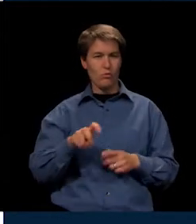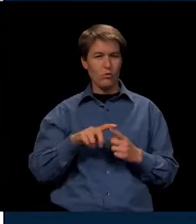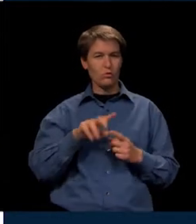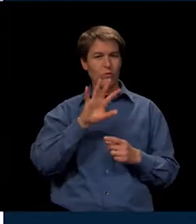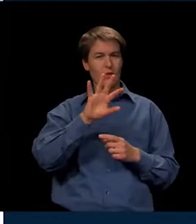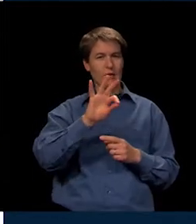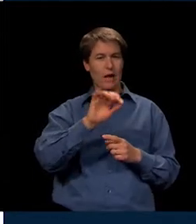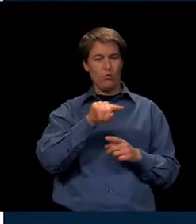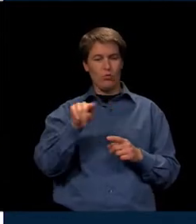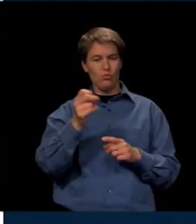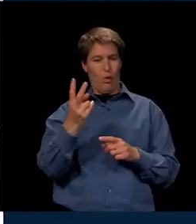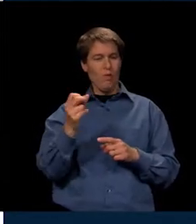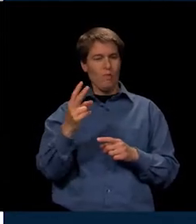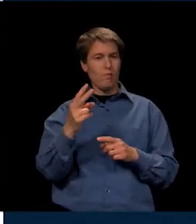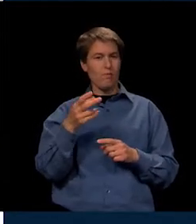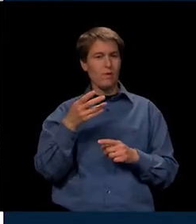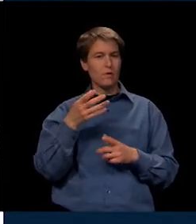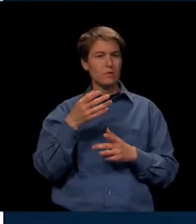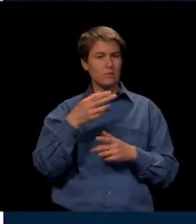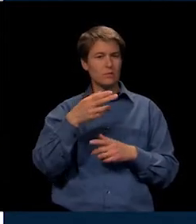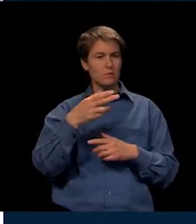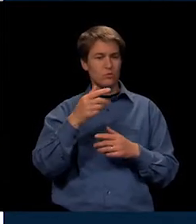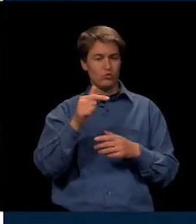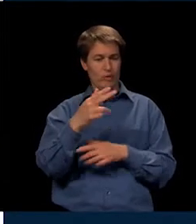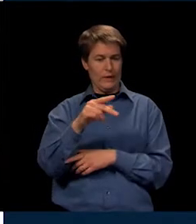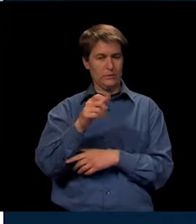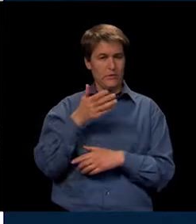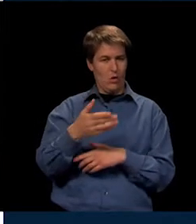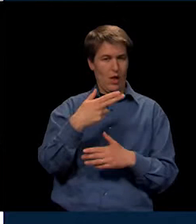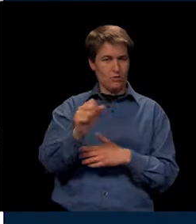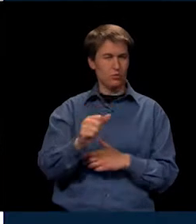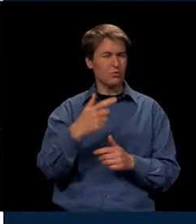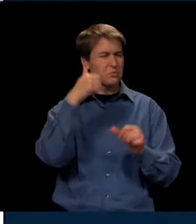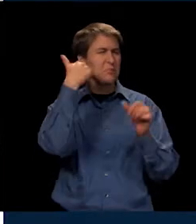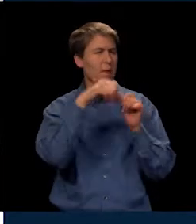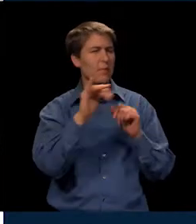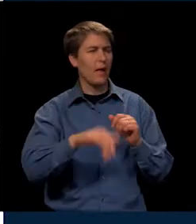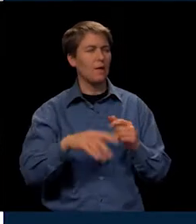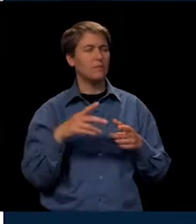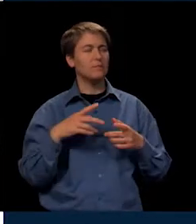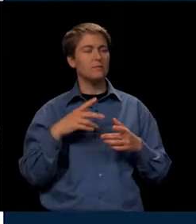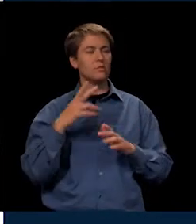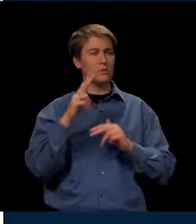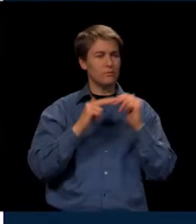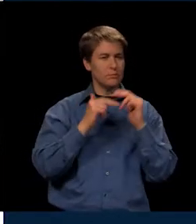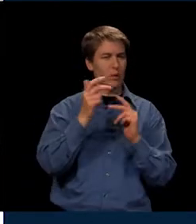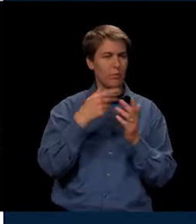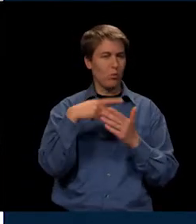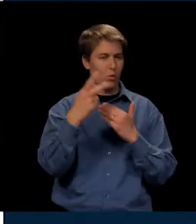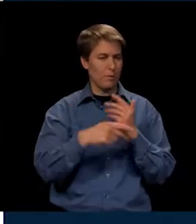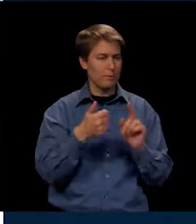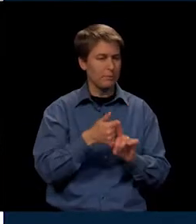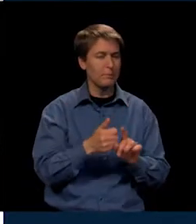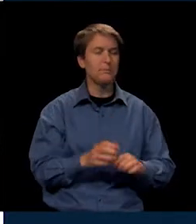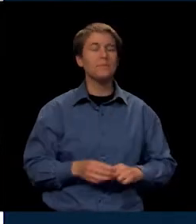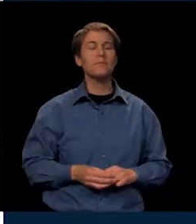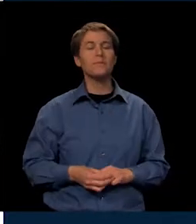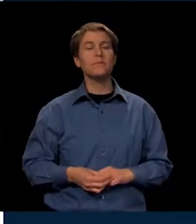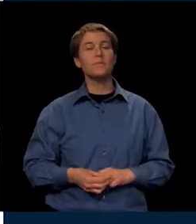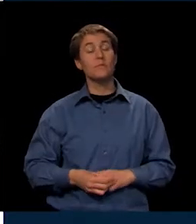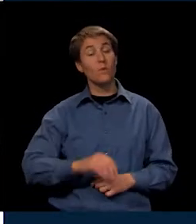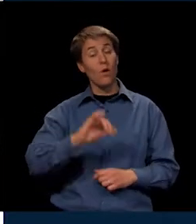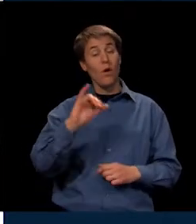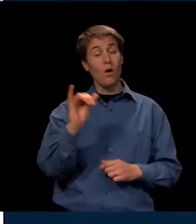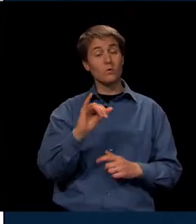So that, you know, wanted to make sure that we had that in our mind as we built our program. The very first thing that we had an opportunity to do as well